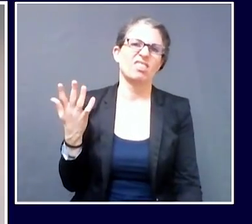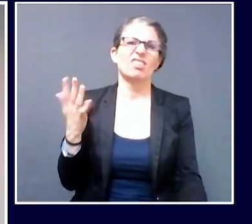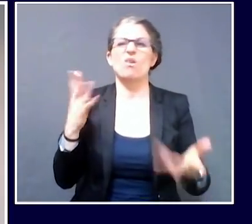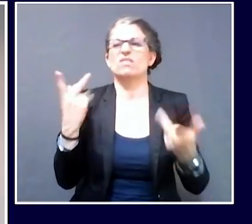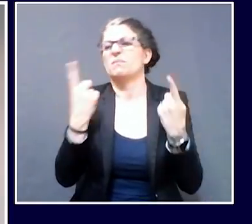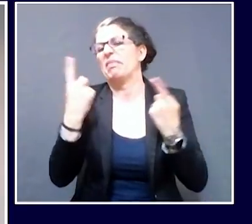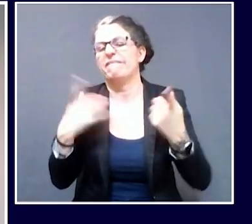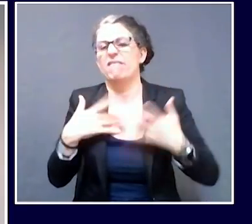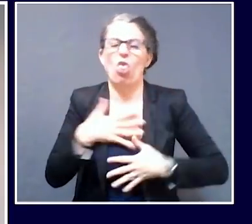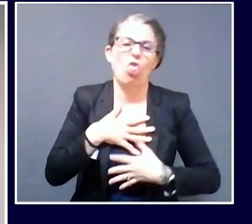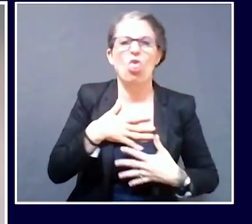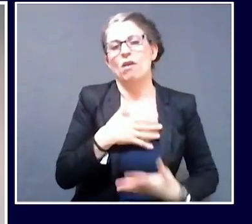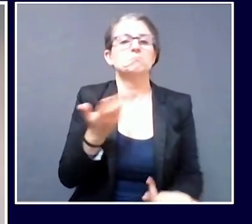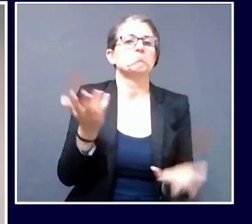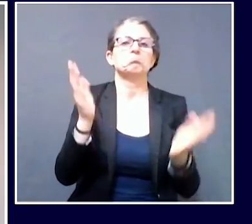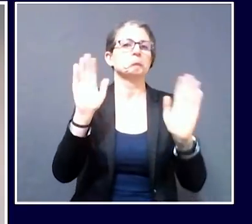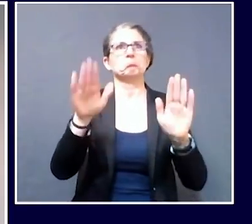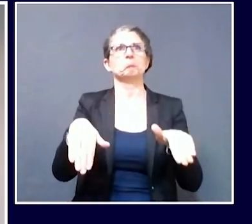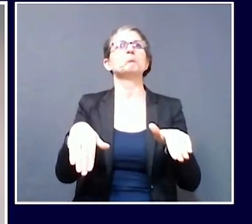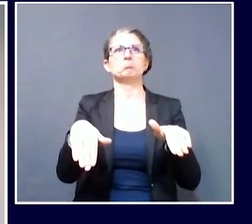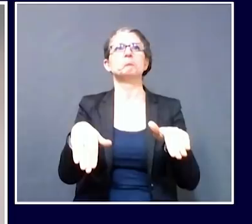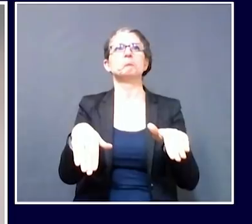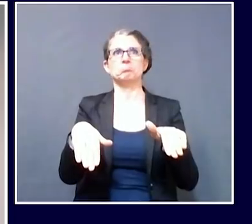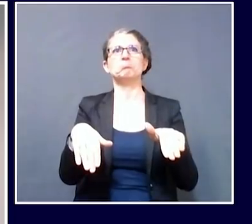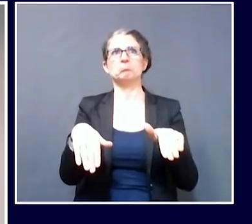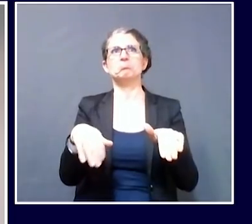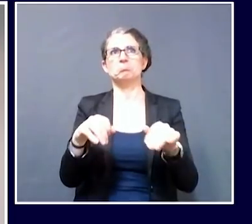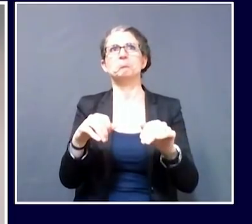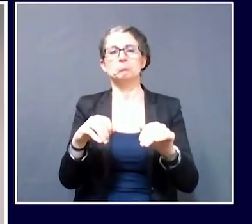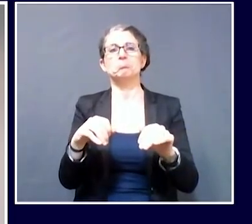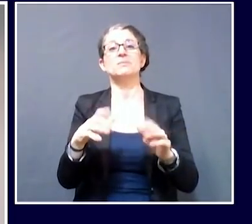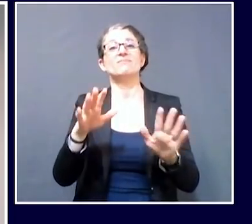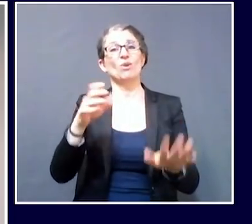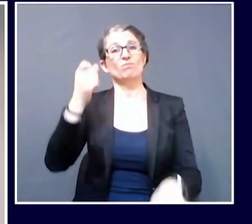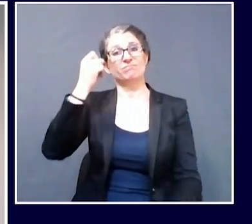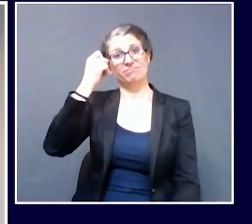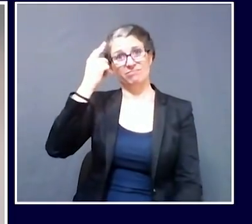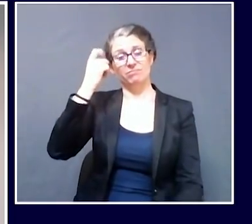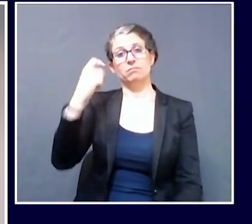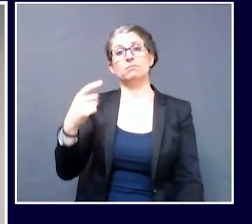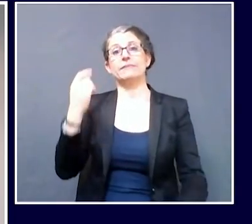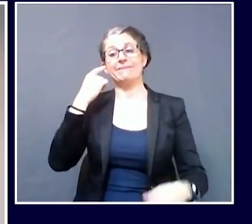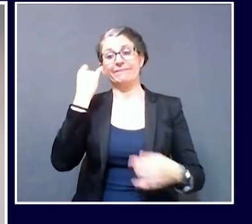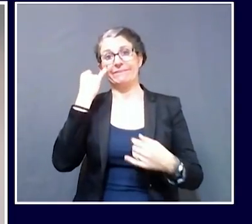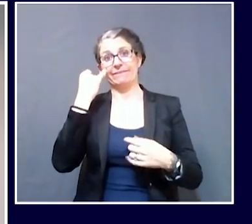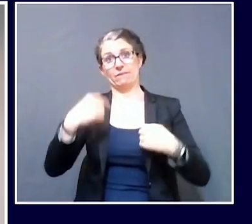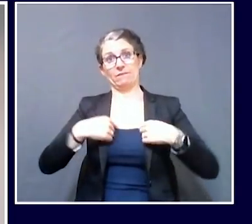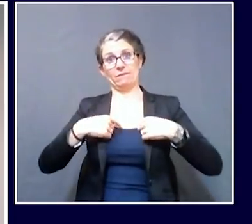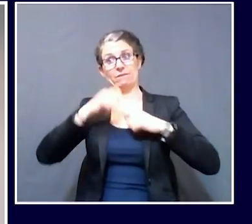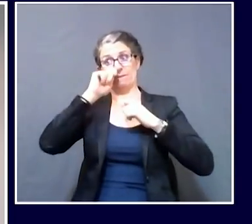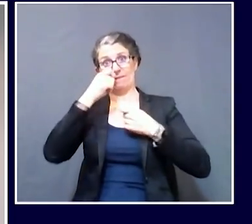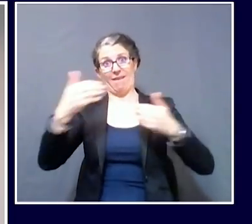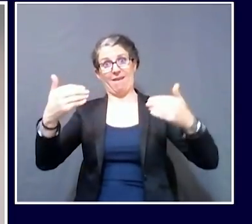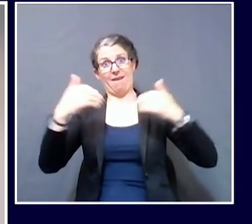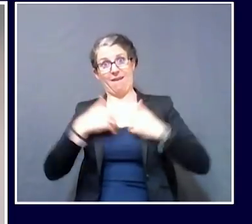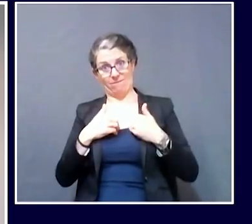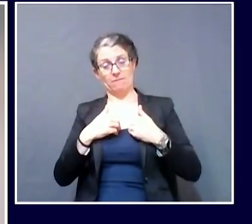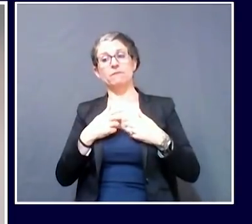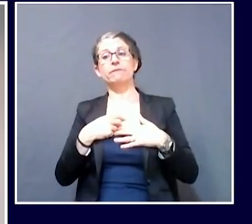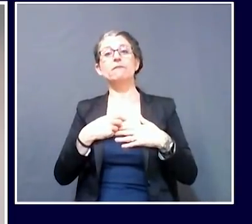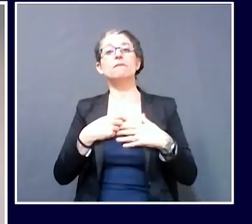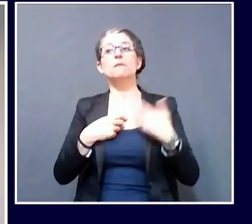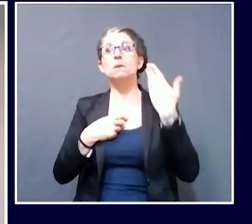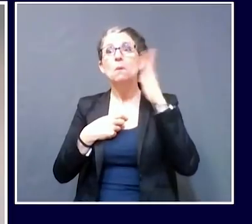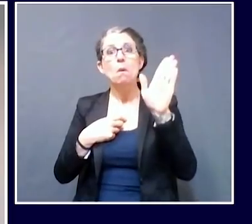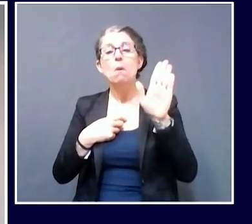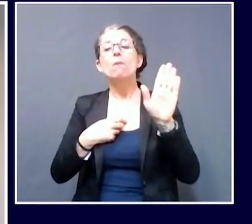-19 is that a lot of the transmission can occur right around the time that people start showing